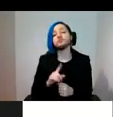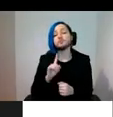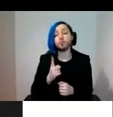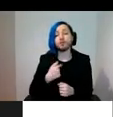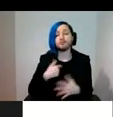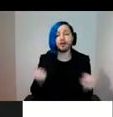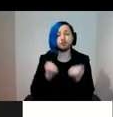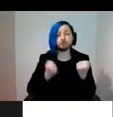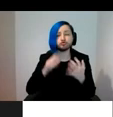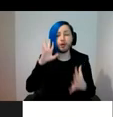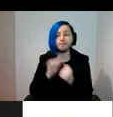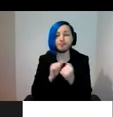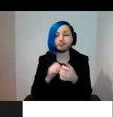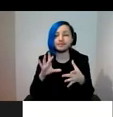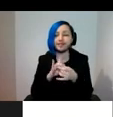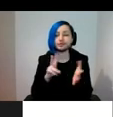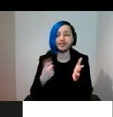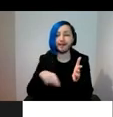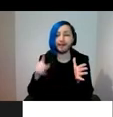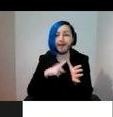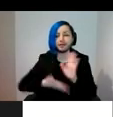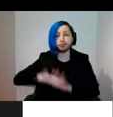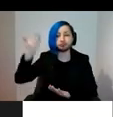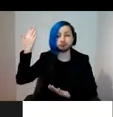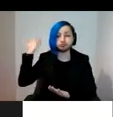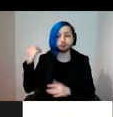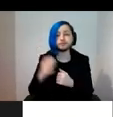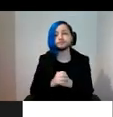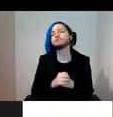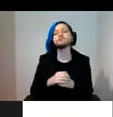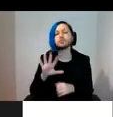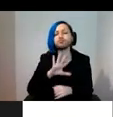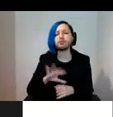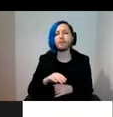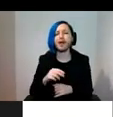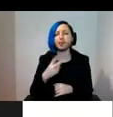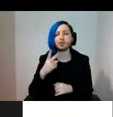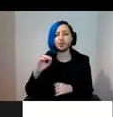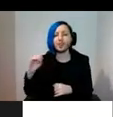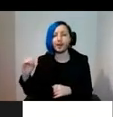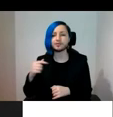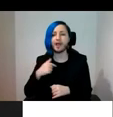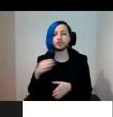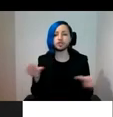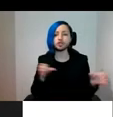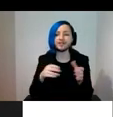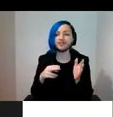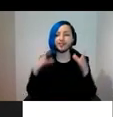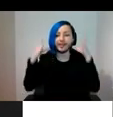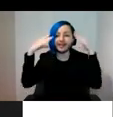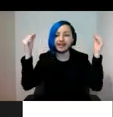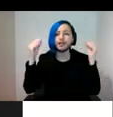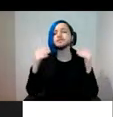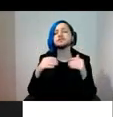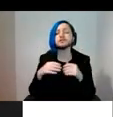memories, in a way, of the V&A was years ago. Around the turn of the millennium, I was a curator at the Netherlands Media Art Institute in Amsterdam.